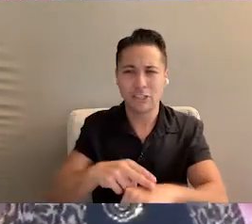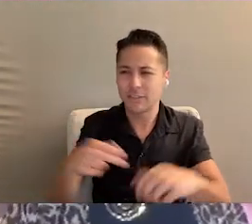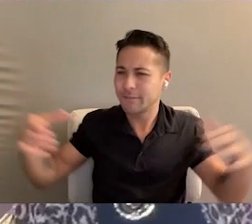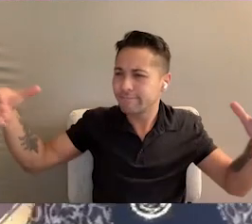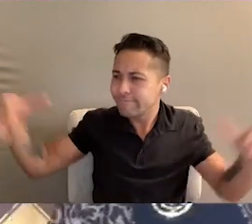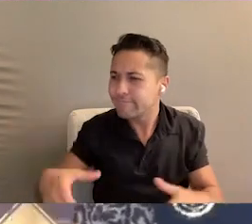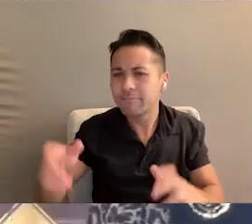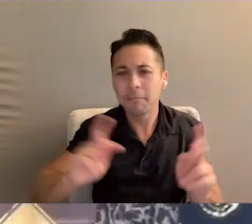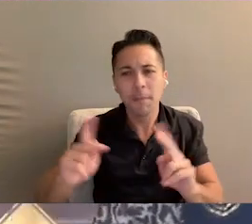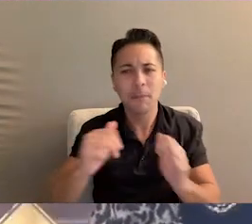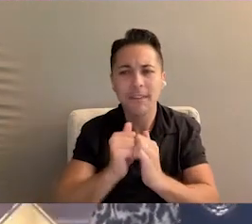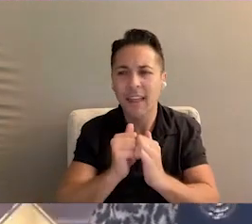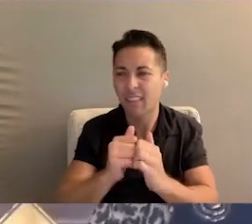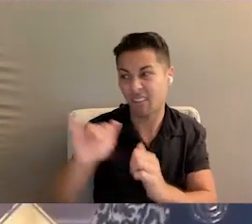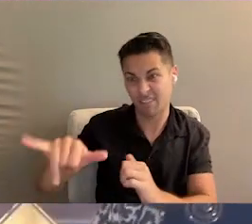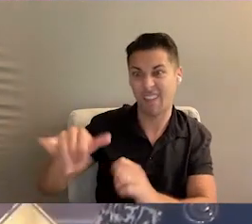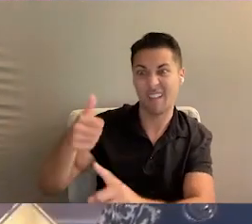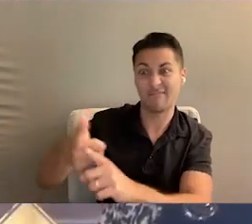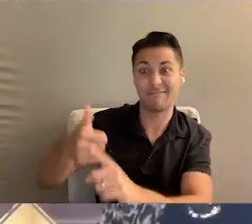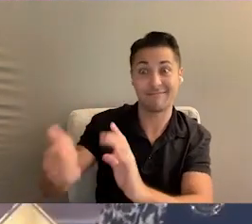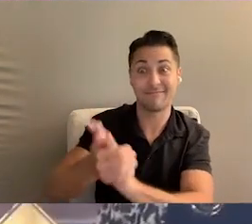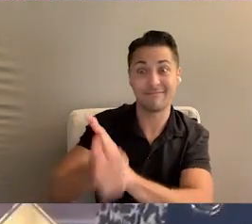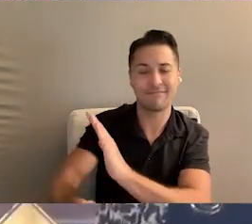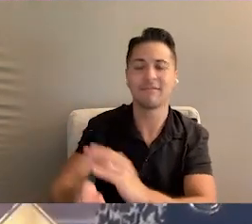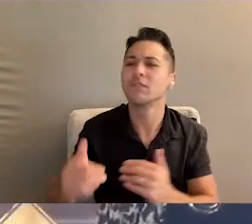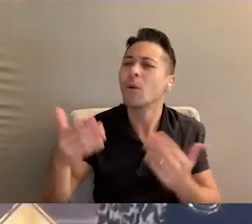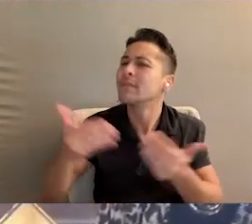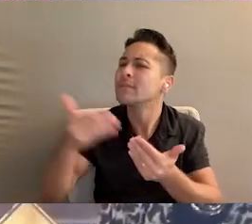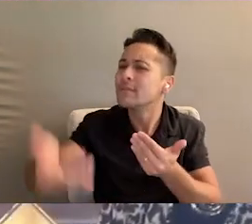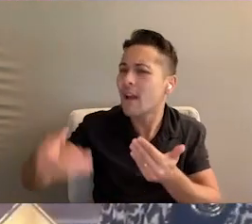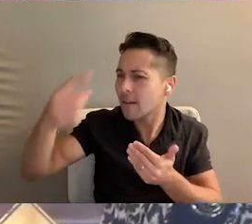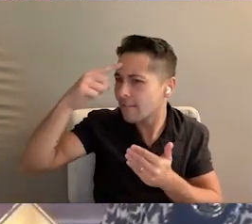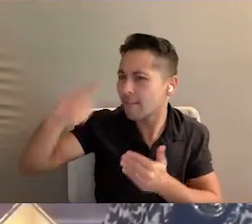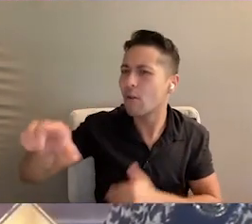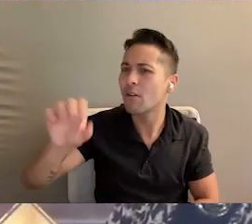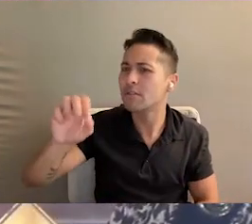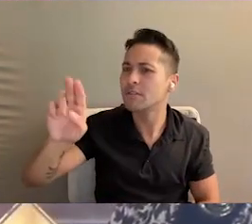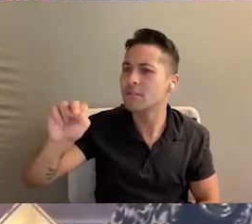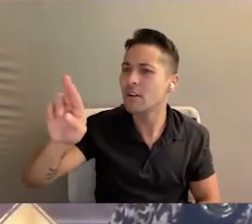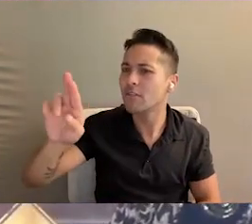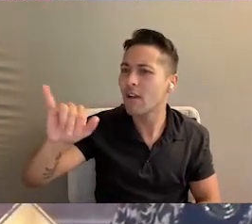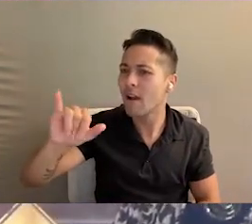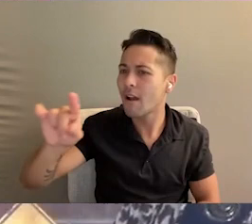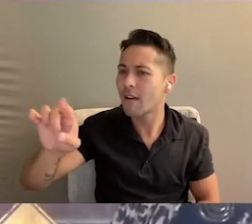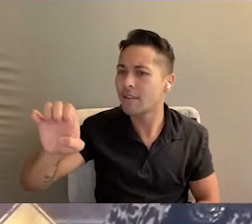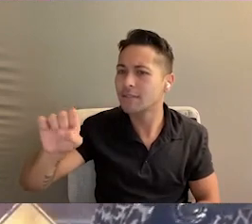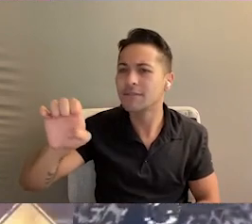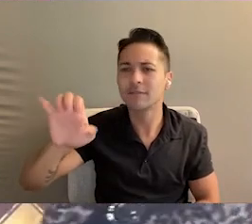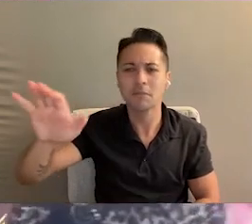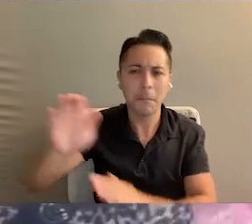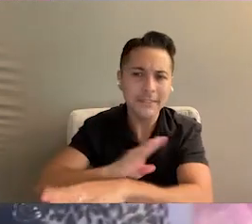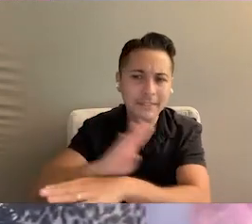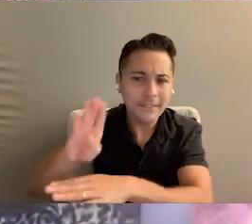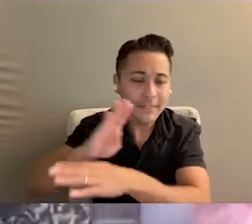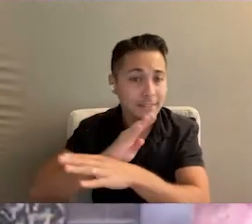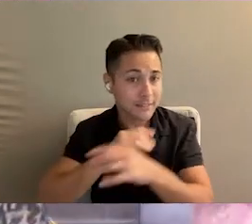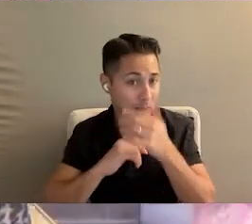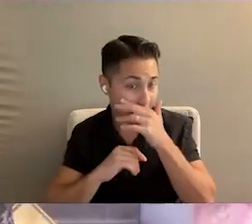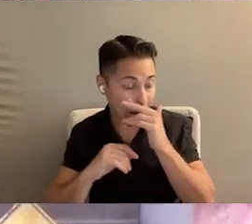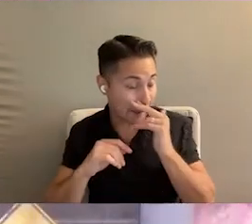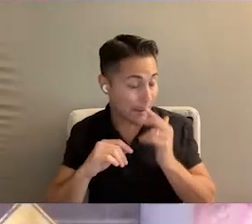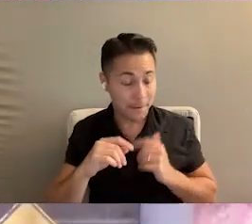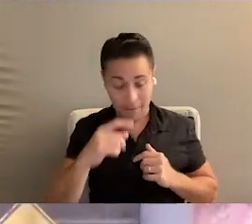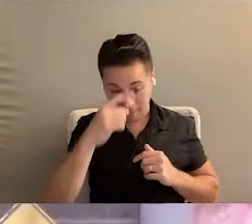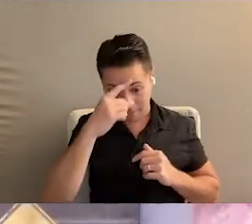people together and it's just such a skill. So what's next on the horizon for Sunrise? So